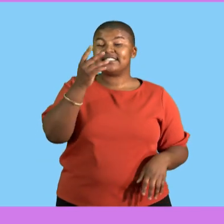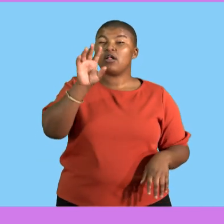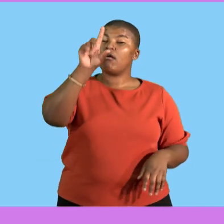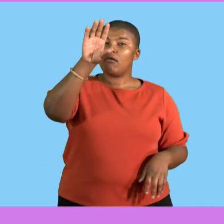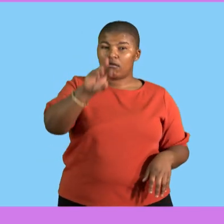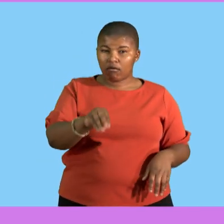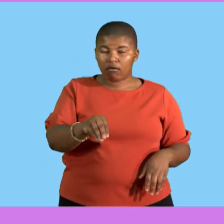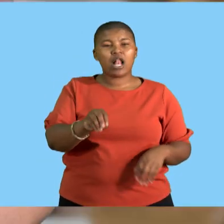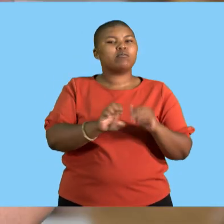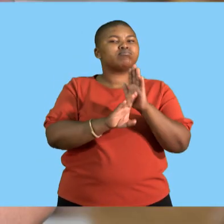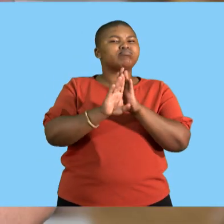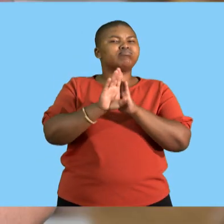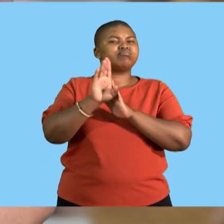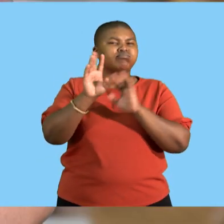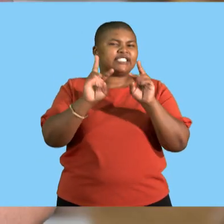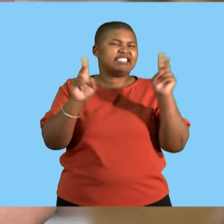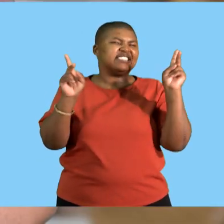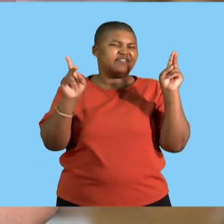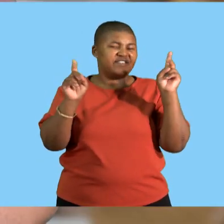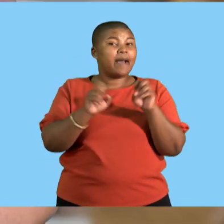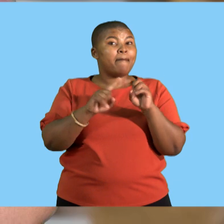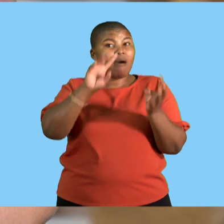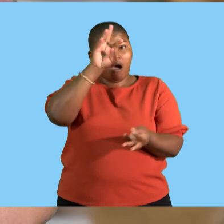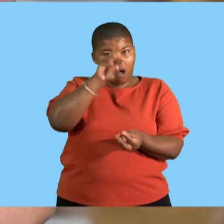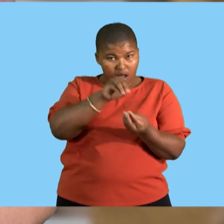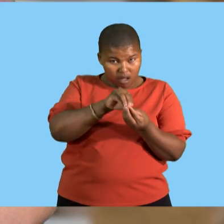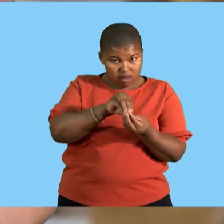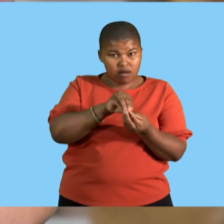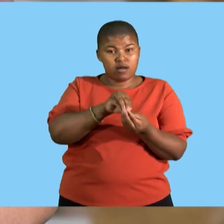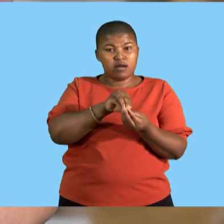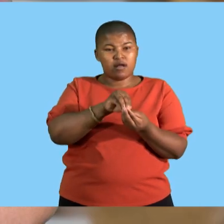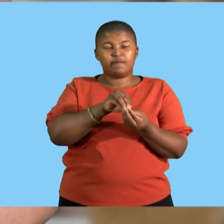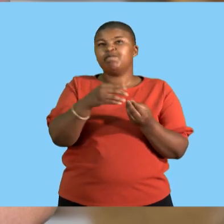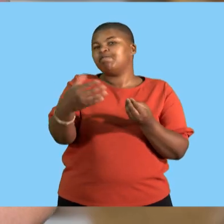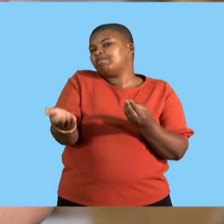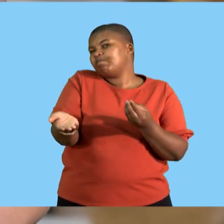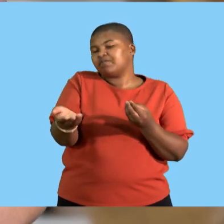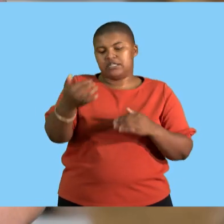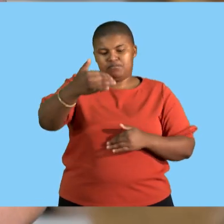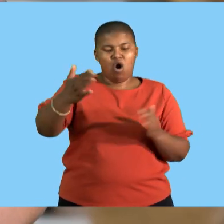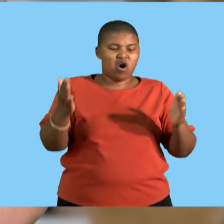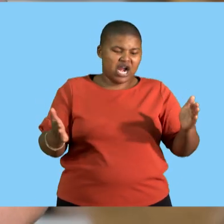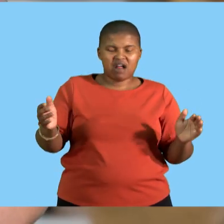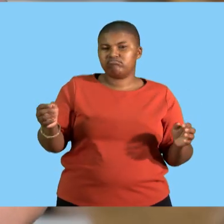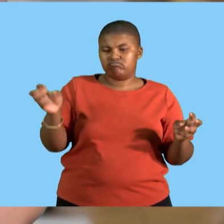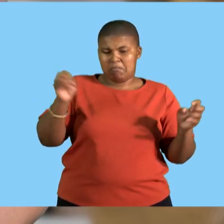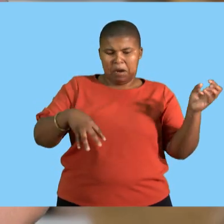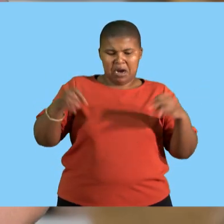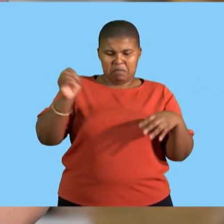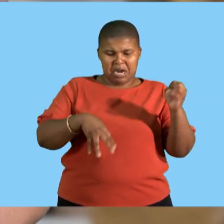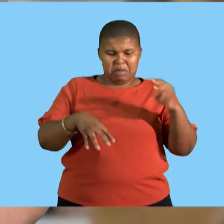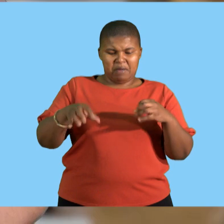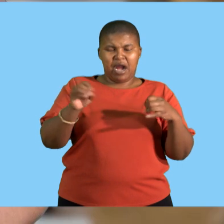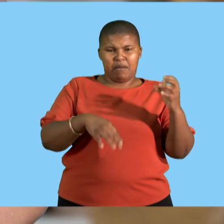inflation rates, but when put together in a small basket, we can work out the